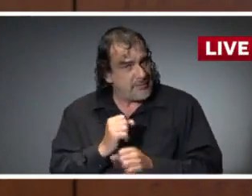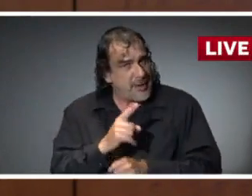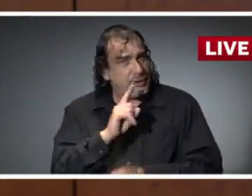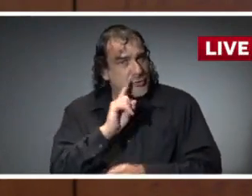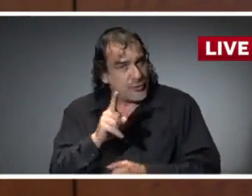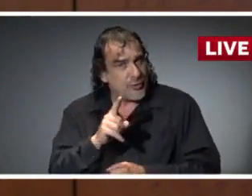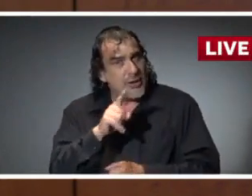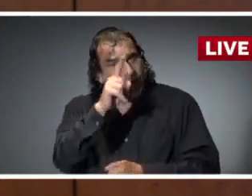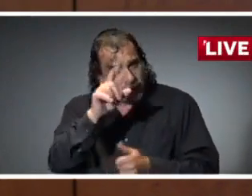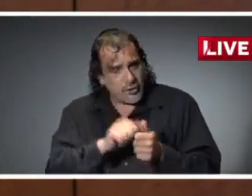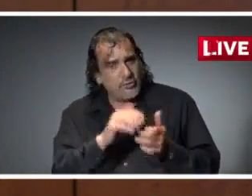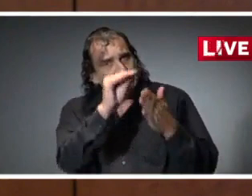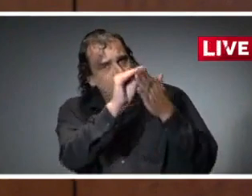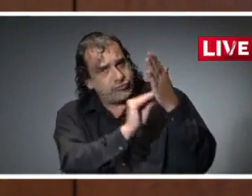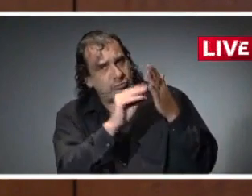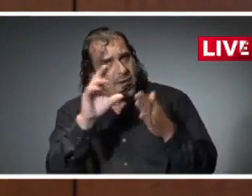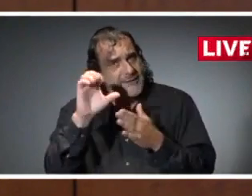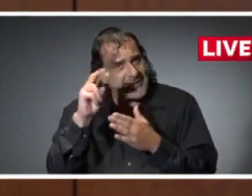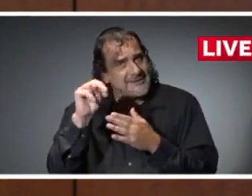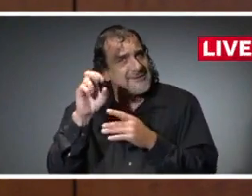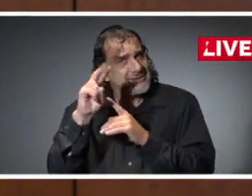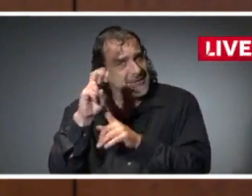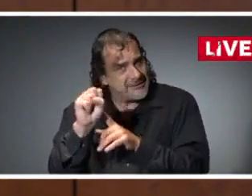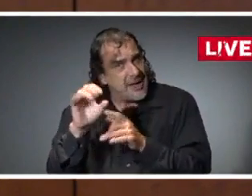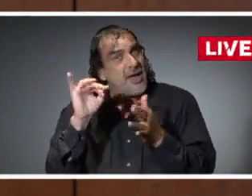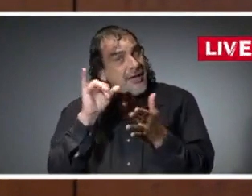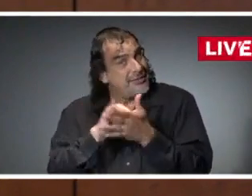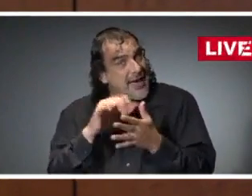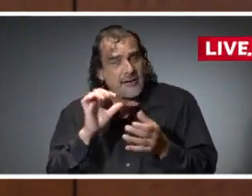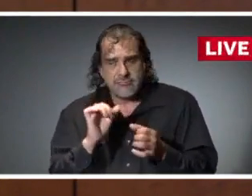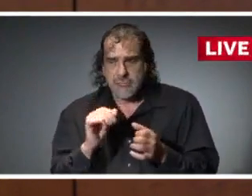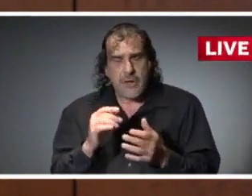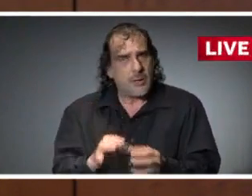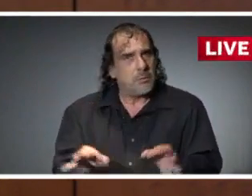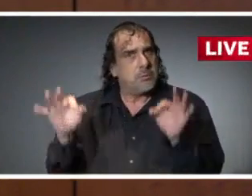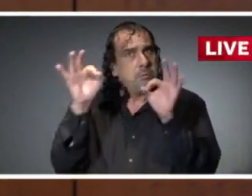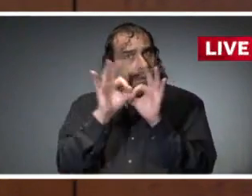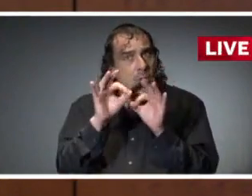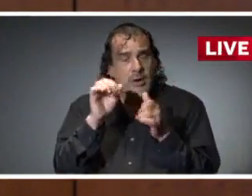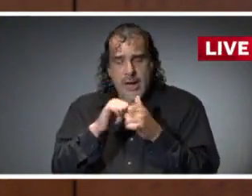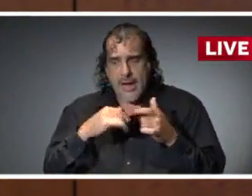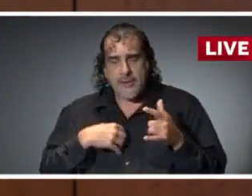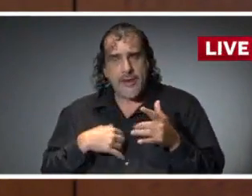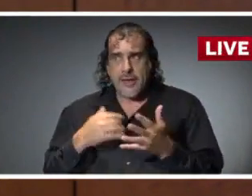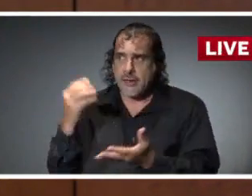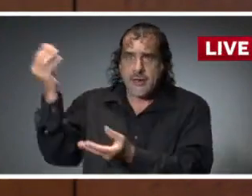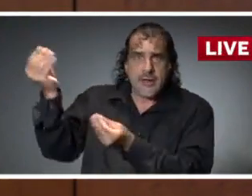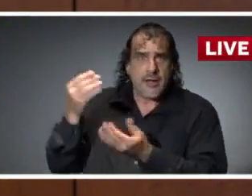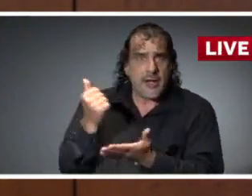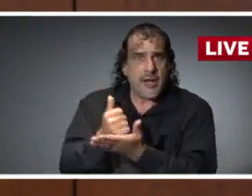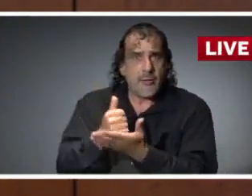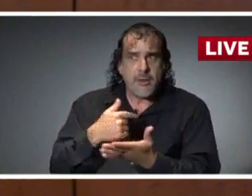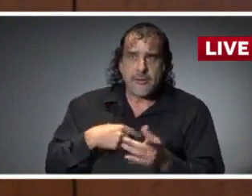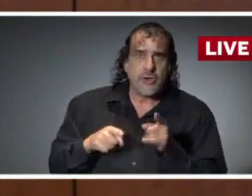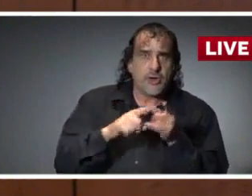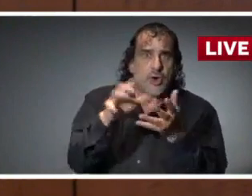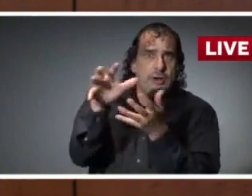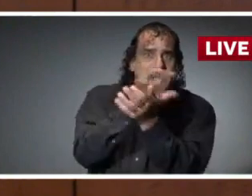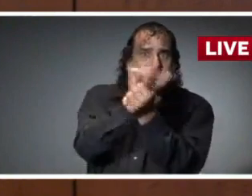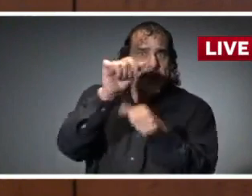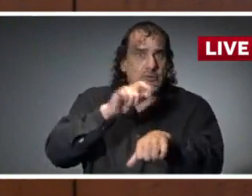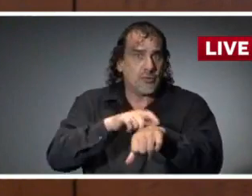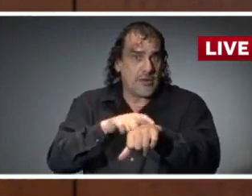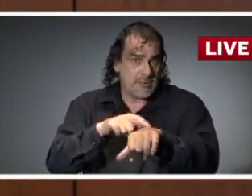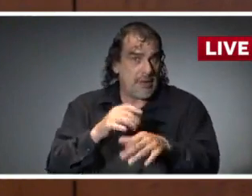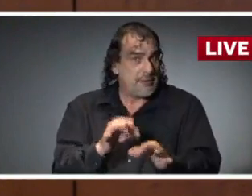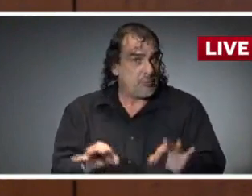that you participate in the census because that plays a big role in how the disaster grants are tabulated for states. Very important for Mississippi.